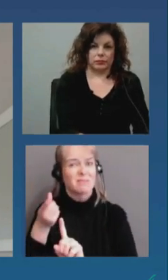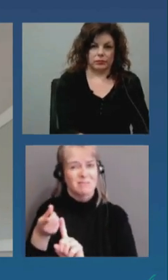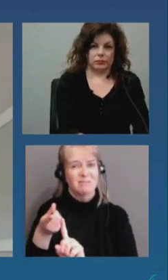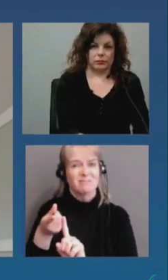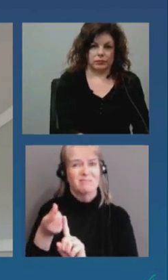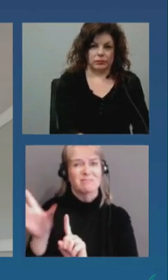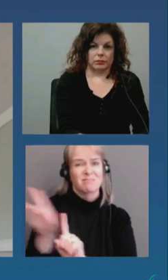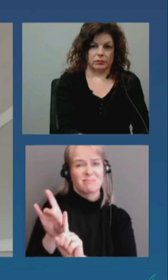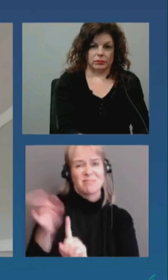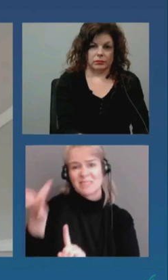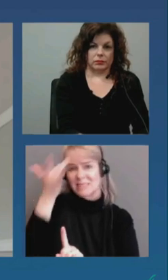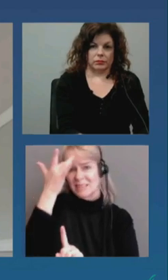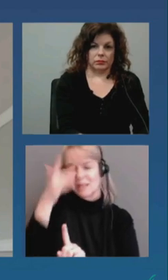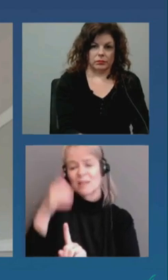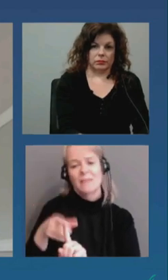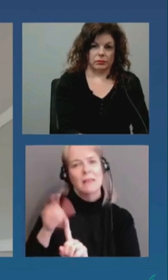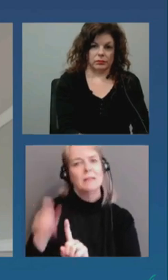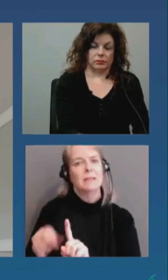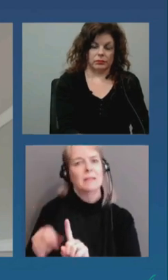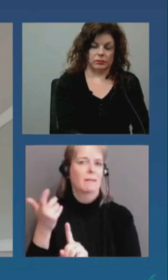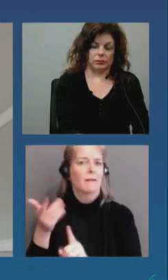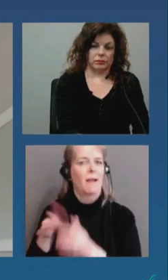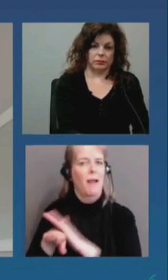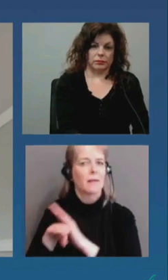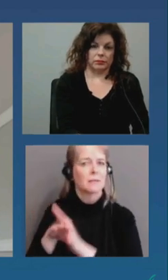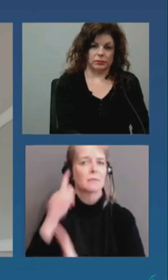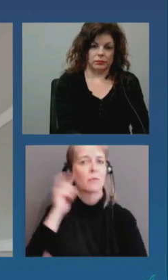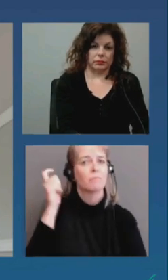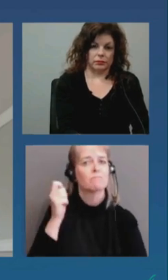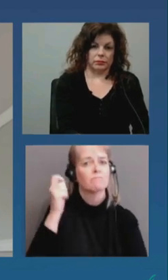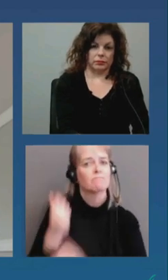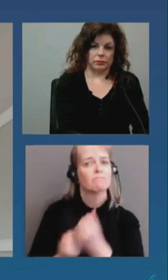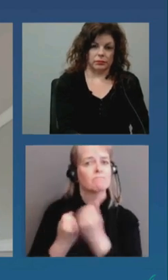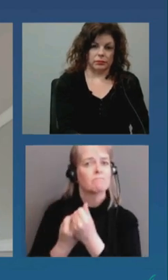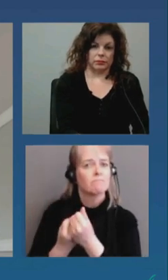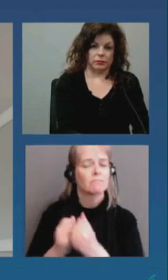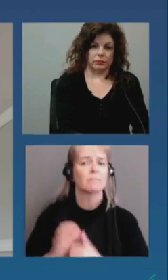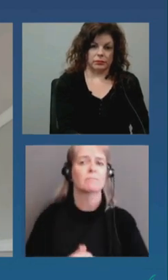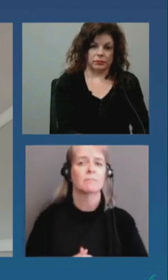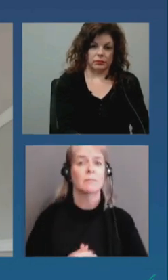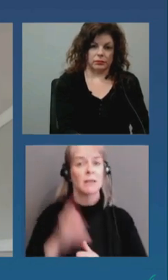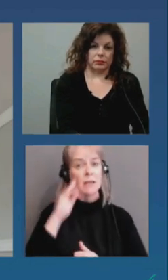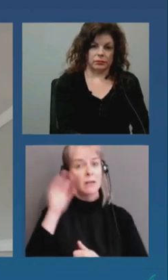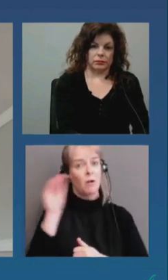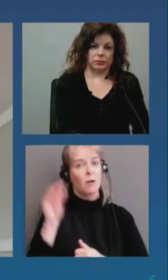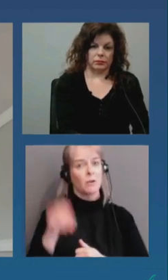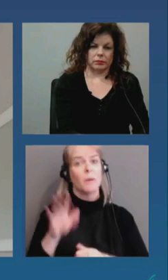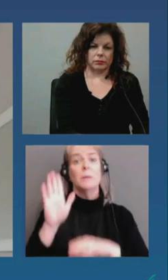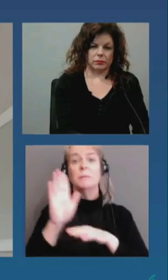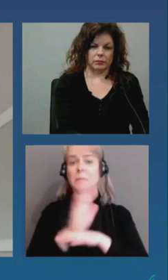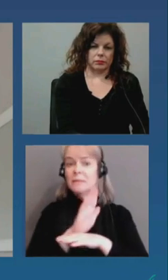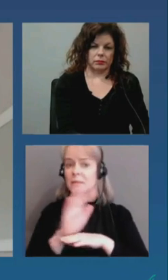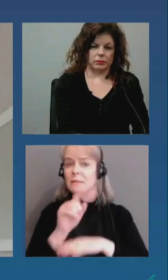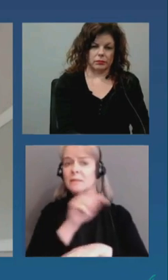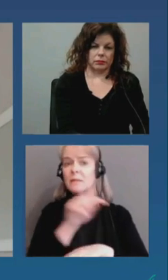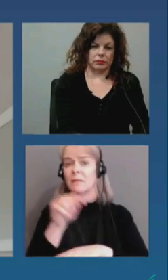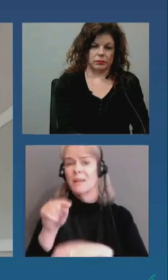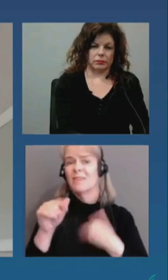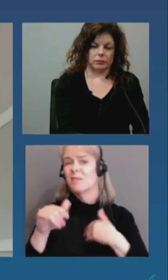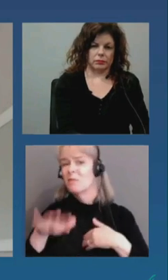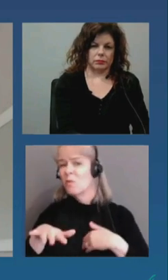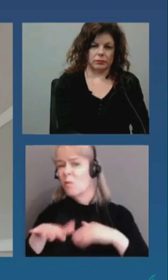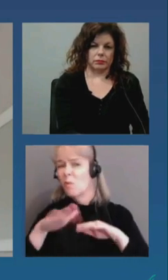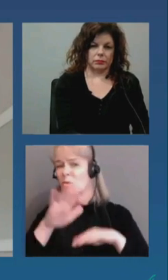In Ottawa, the number of businesses that have more than five people testing positive is limited. They